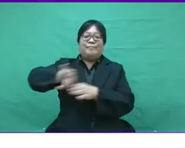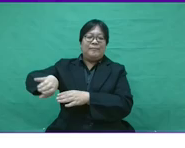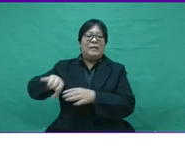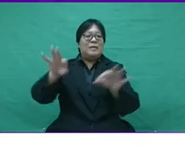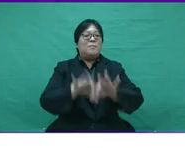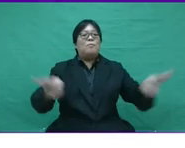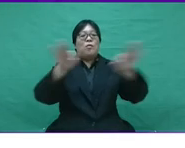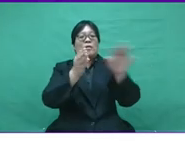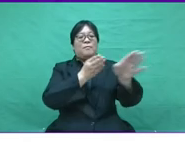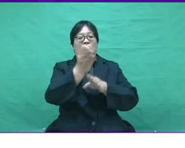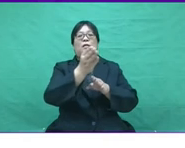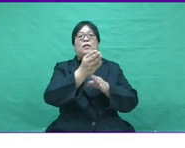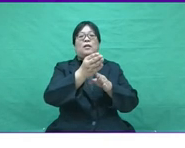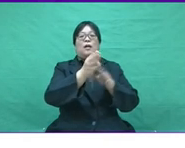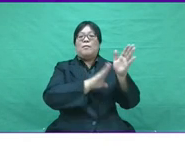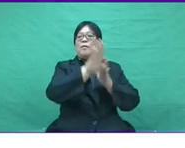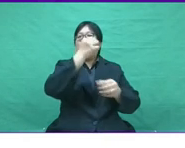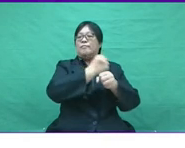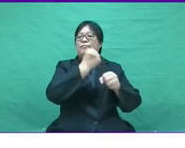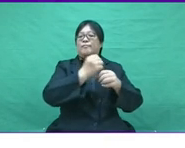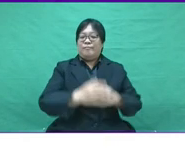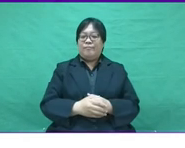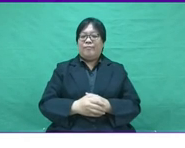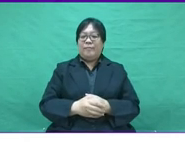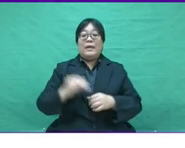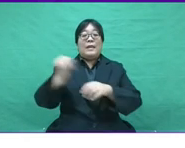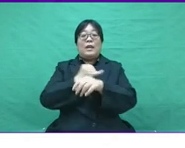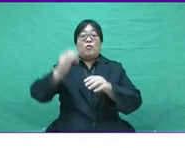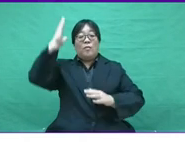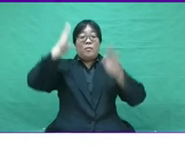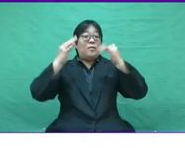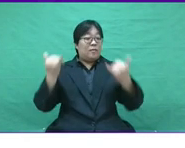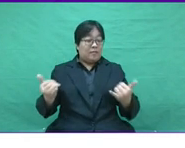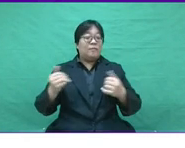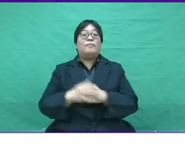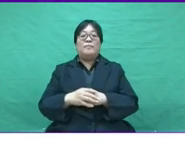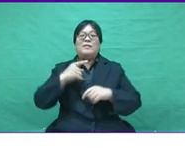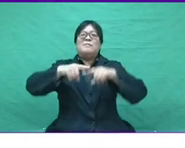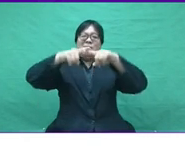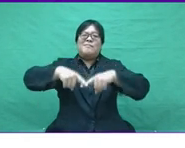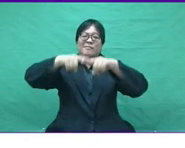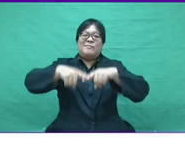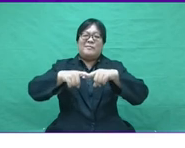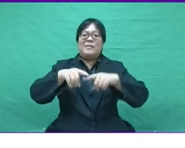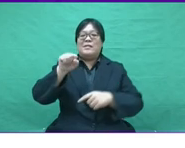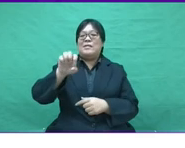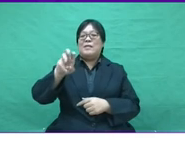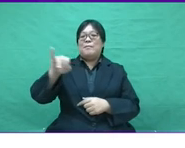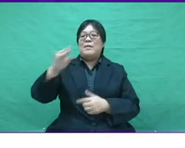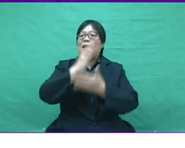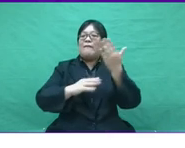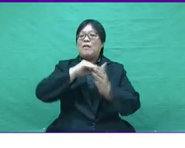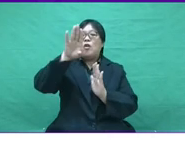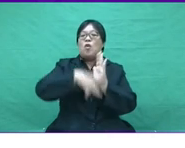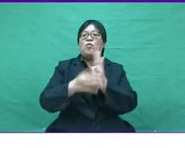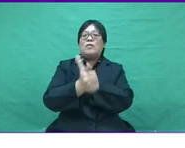We cannot overlook the important aspect of the labor equation. Industry in Malaysia are overly